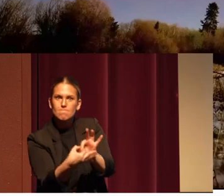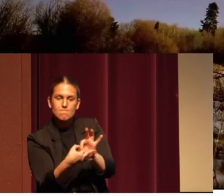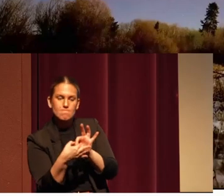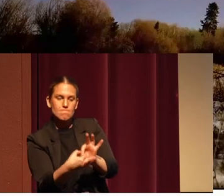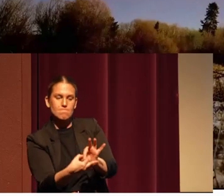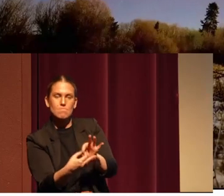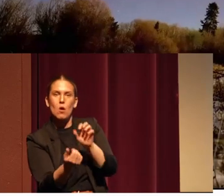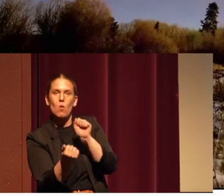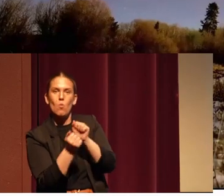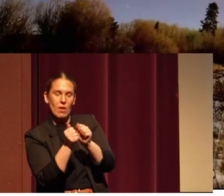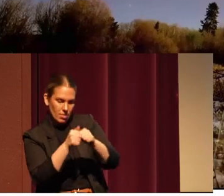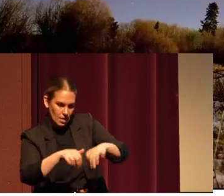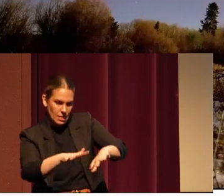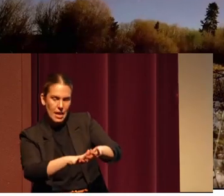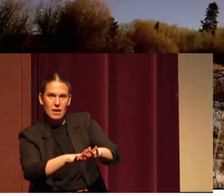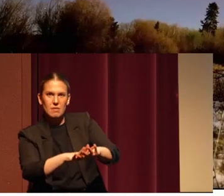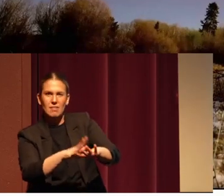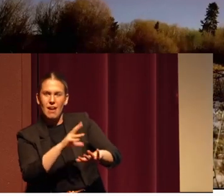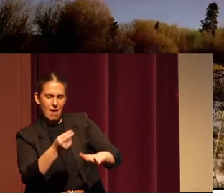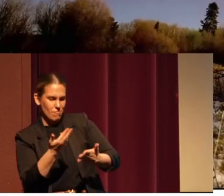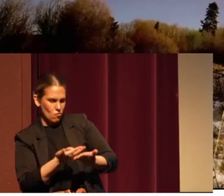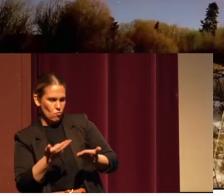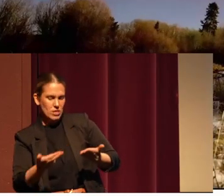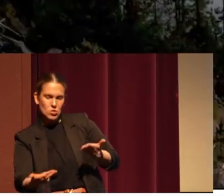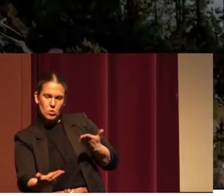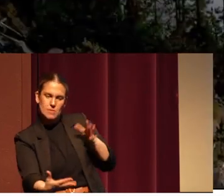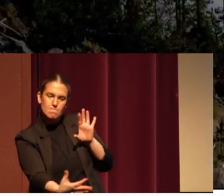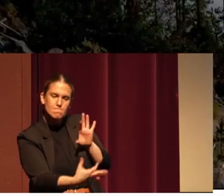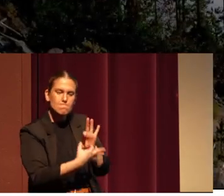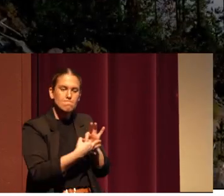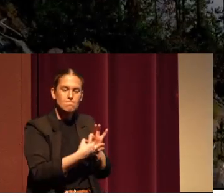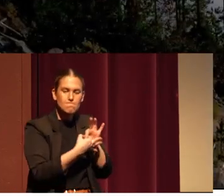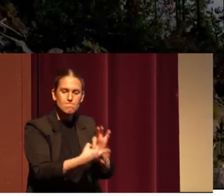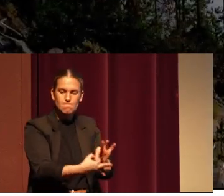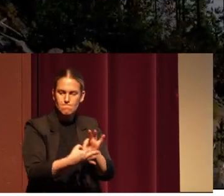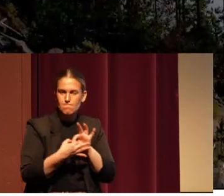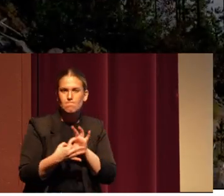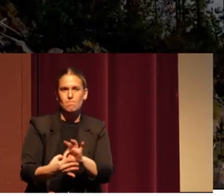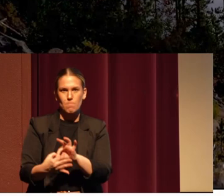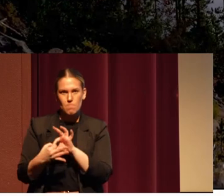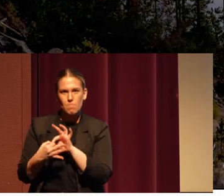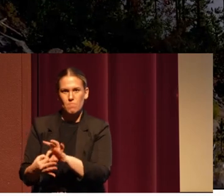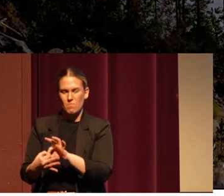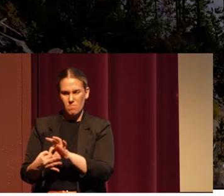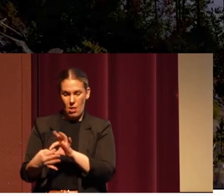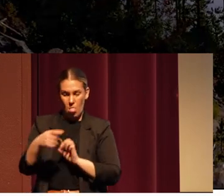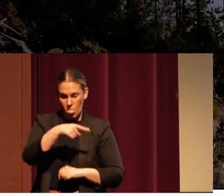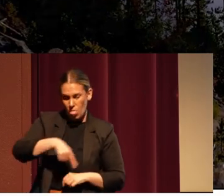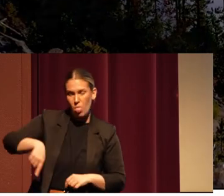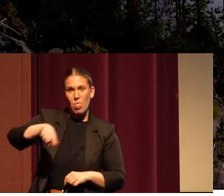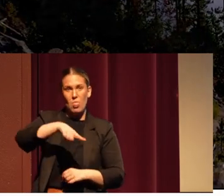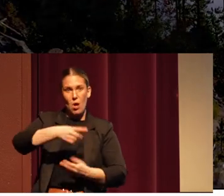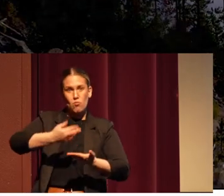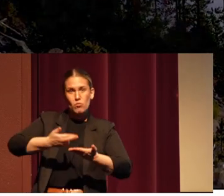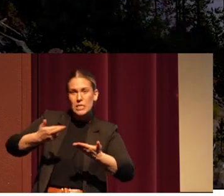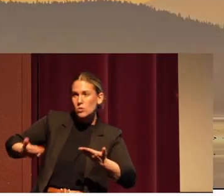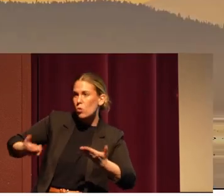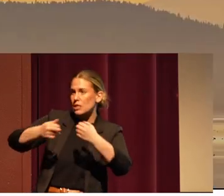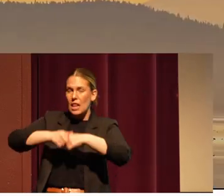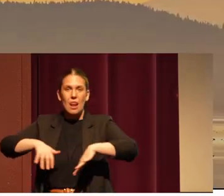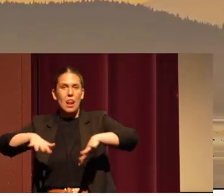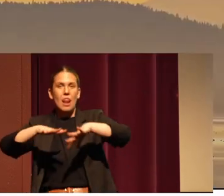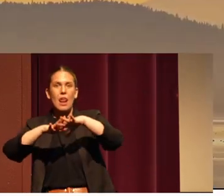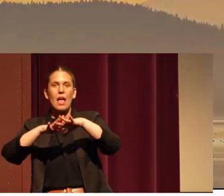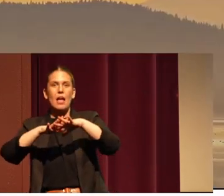and those resources that come from the land because those are resources and those lands are so